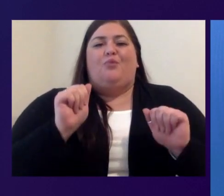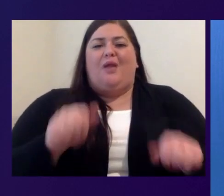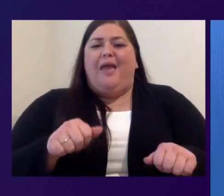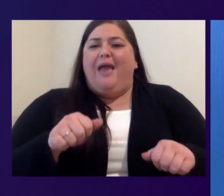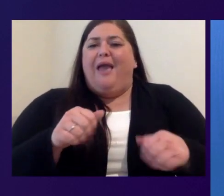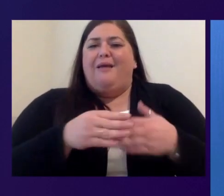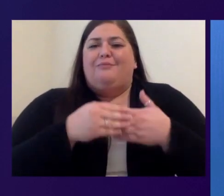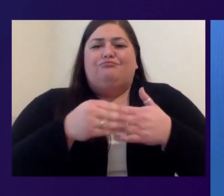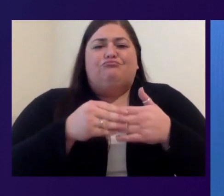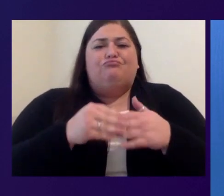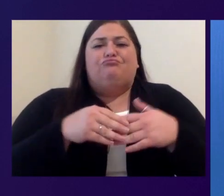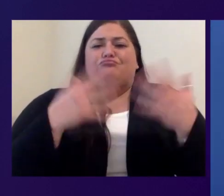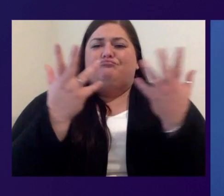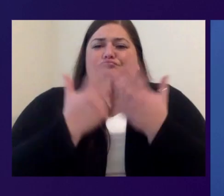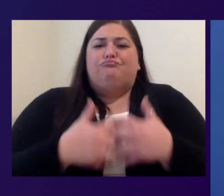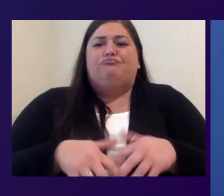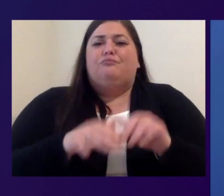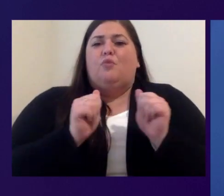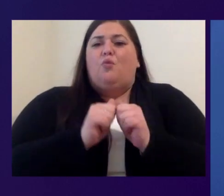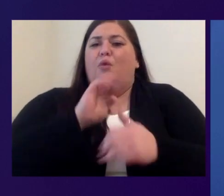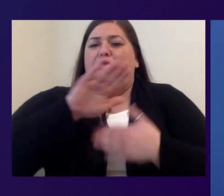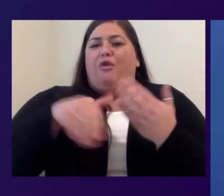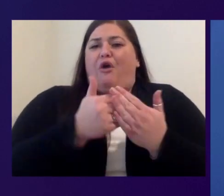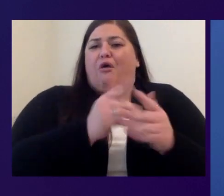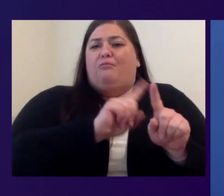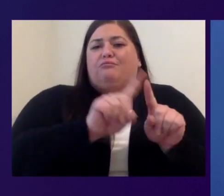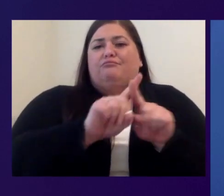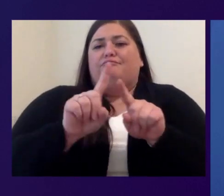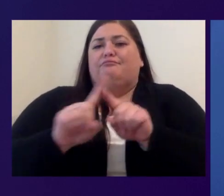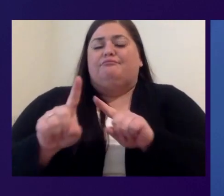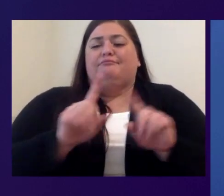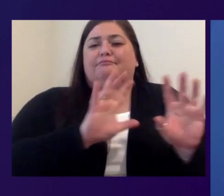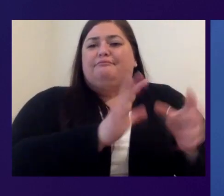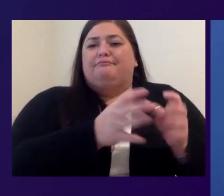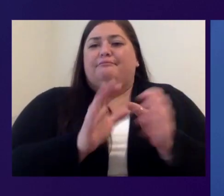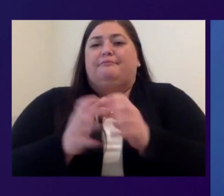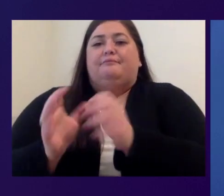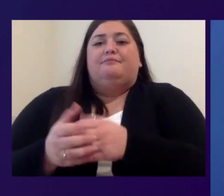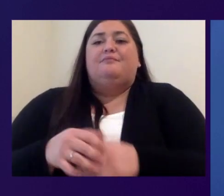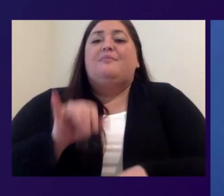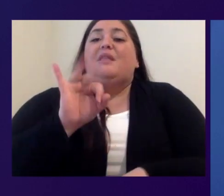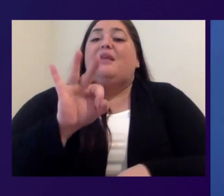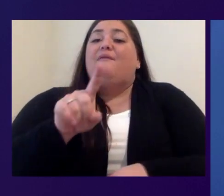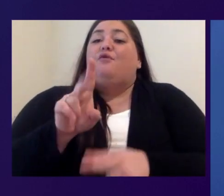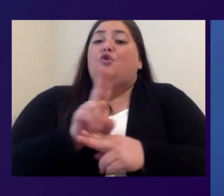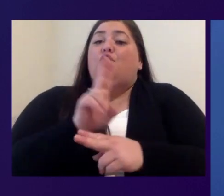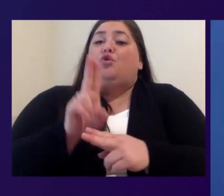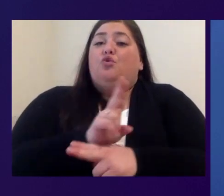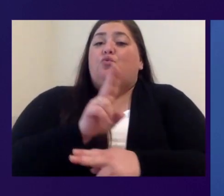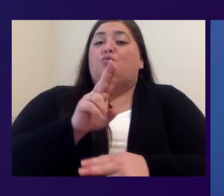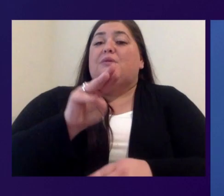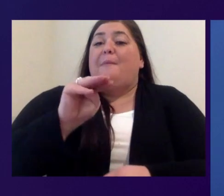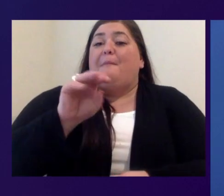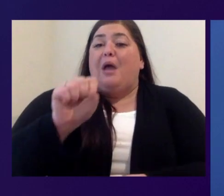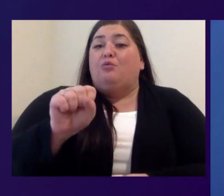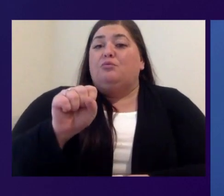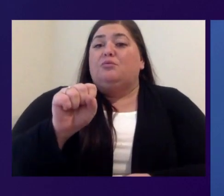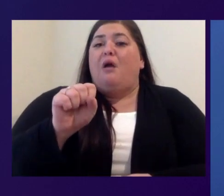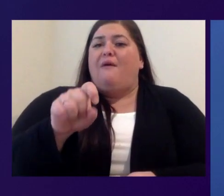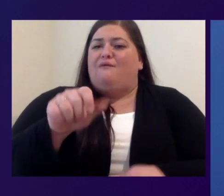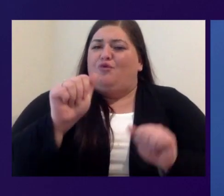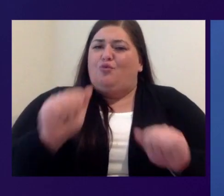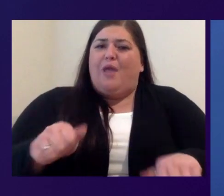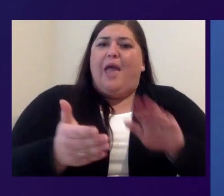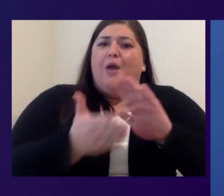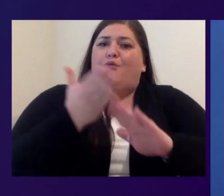WorkSpaces family of services. And if your organization uses Microsoft productivity applications, you can run those on